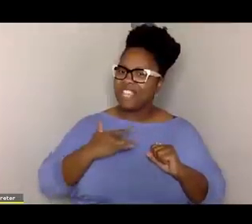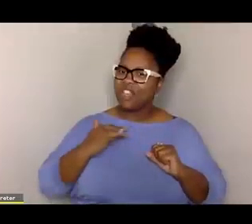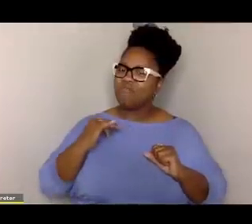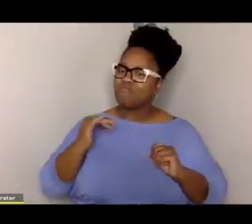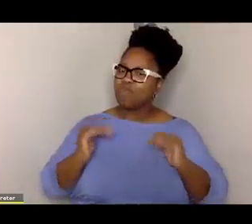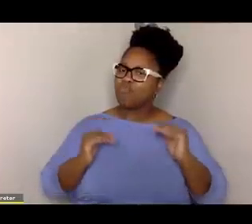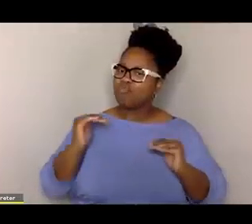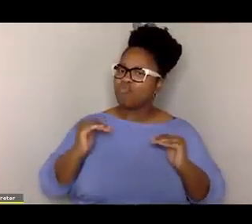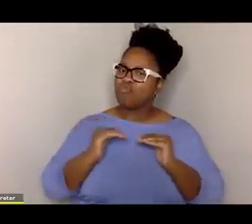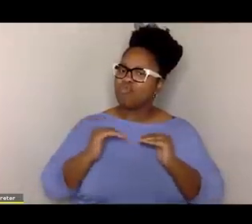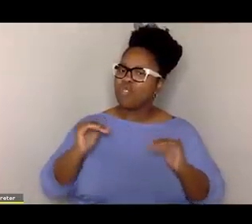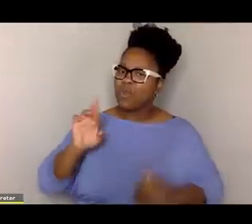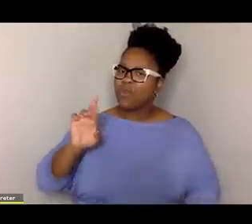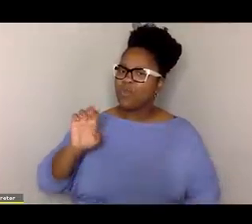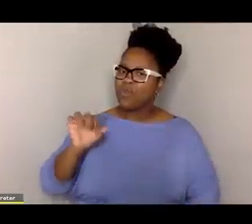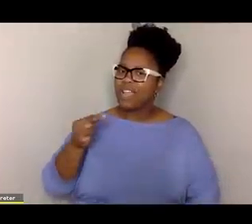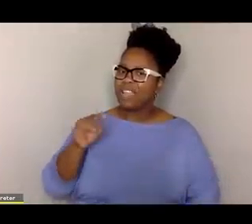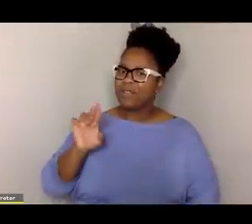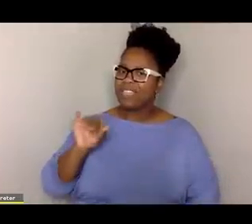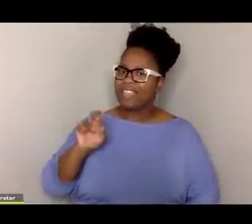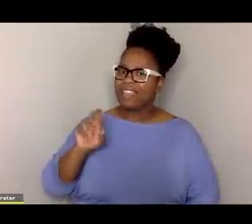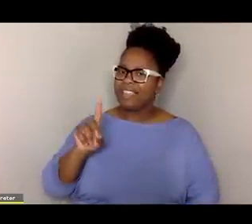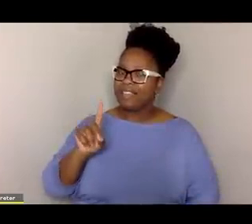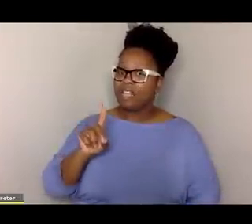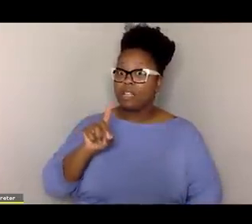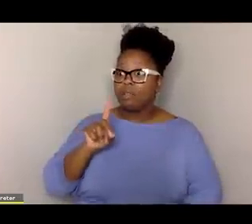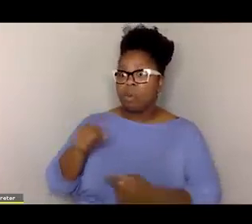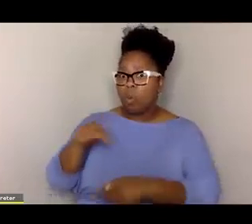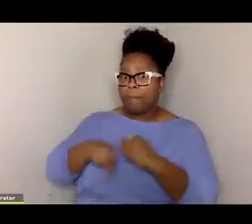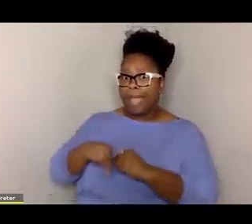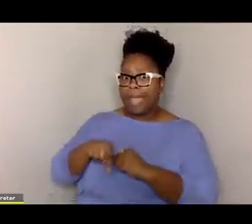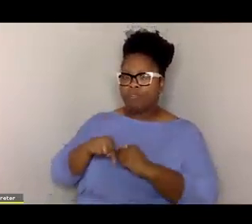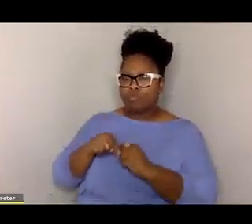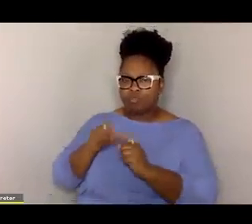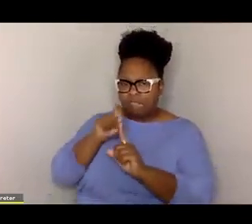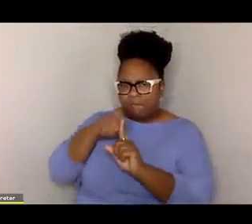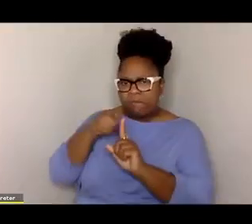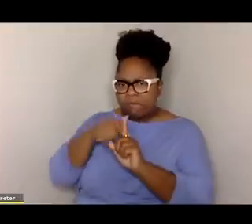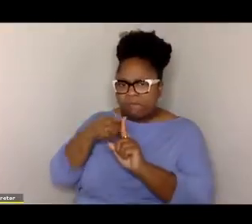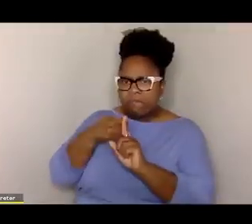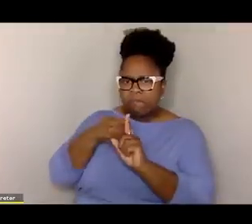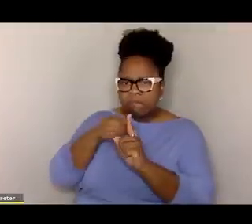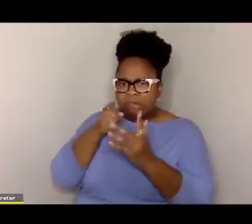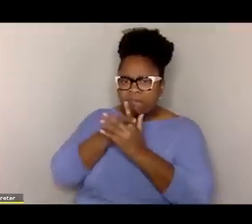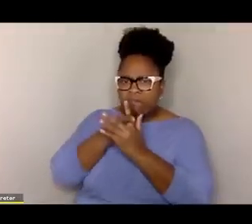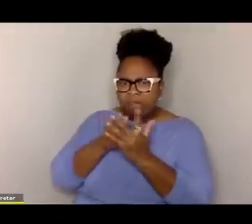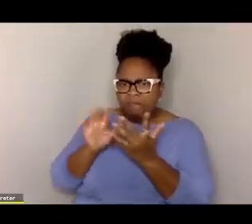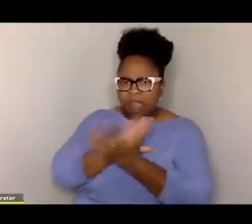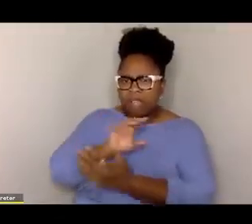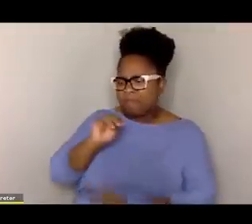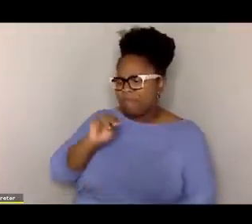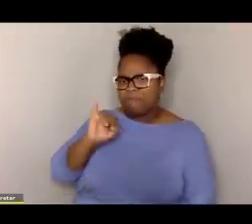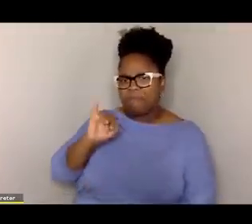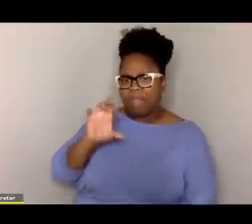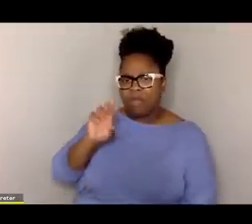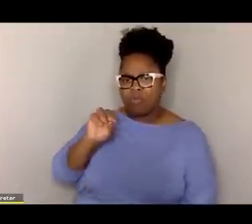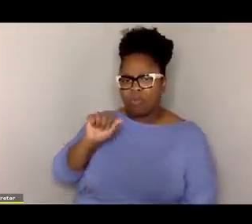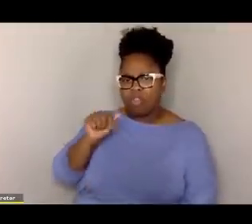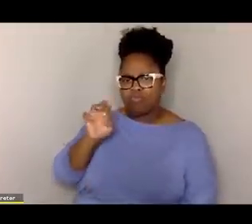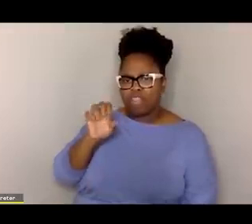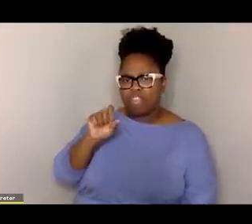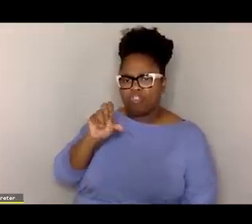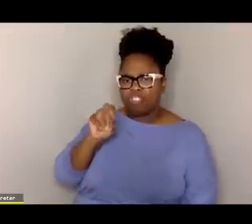you feel regulated. But going back to these microaggressions that I talked about earlier, if you're getting signals that you don't quite belong,